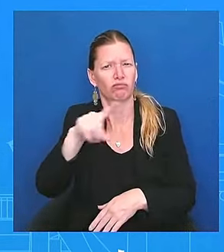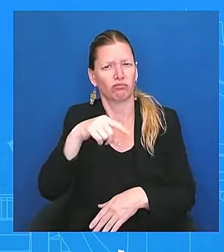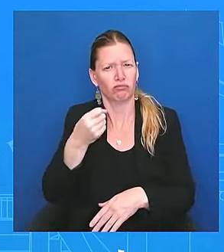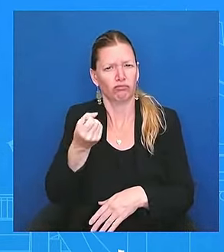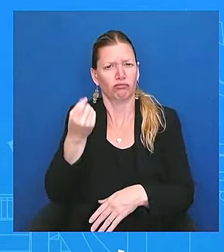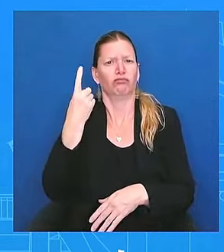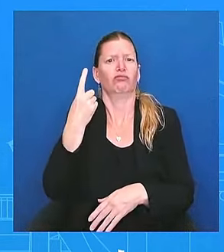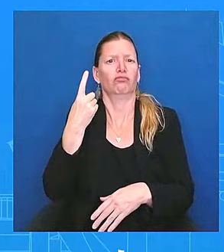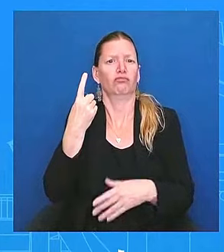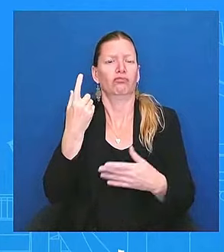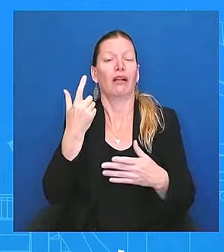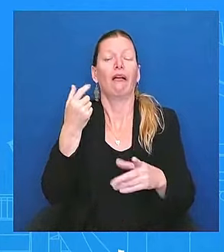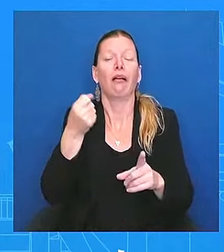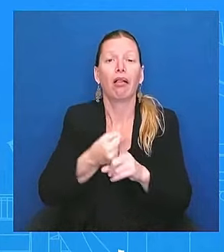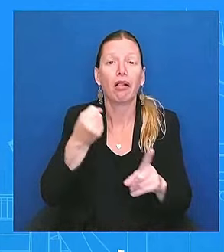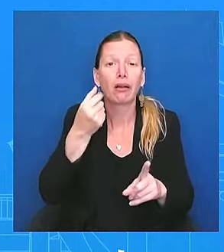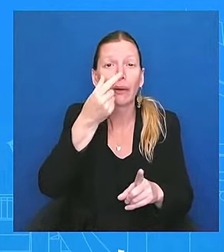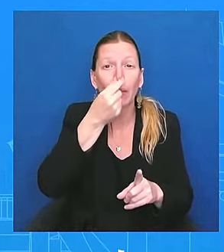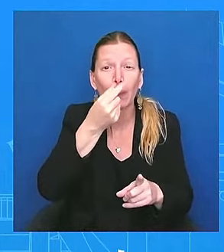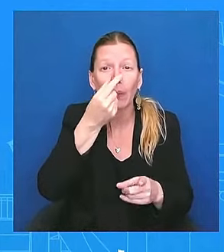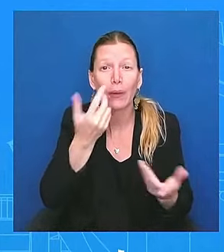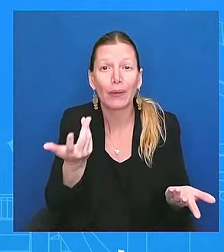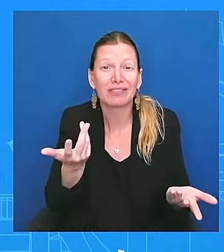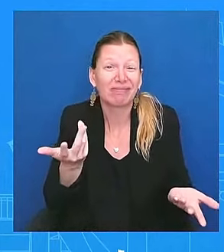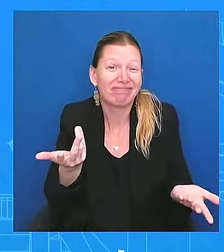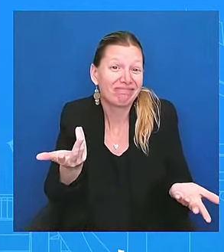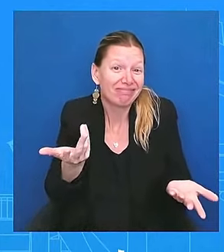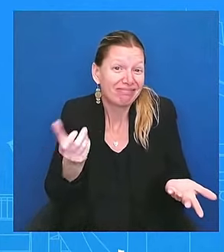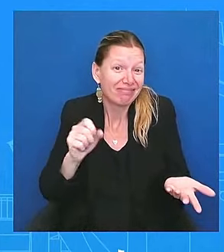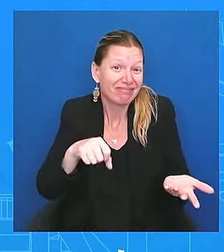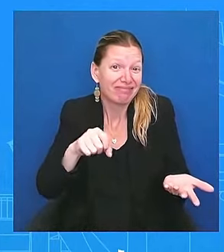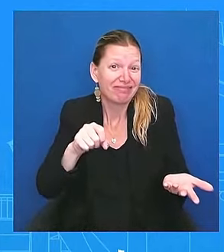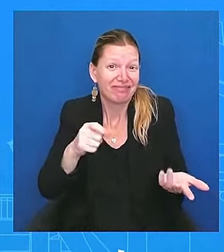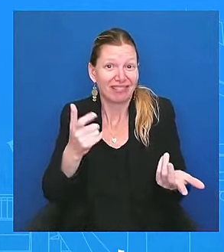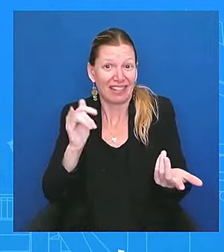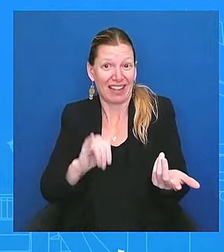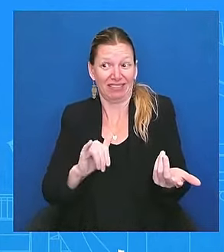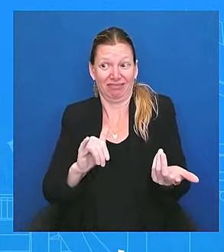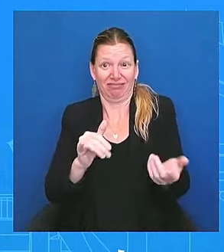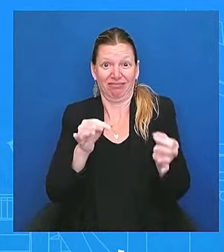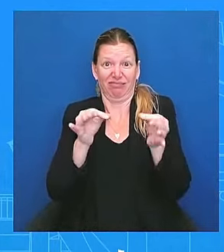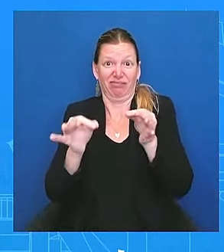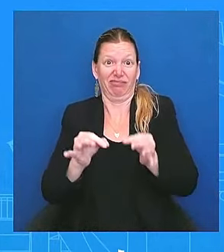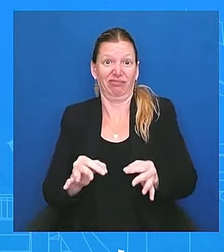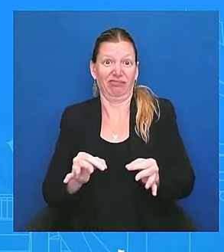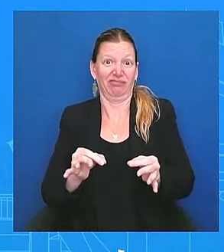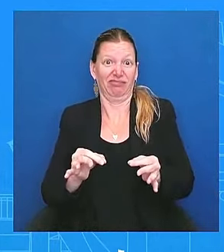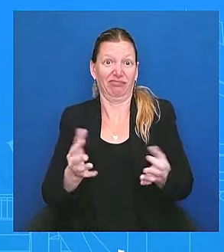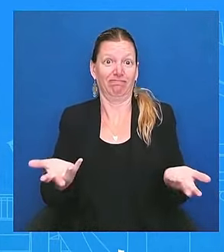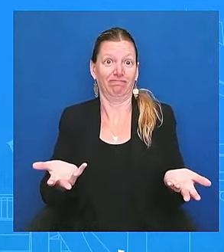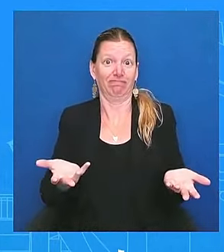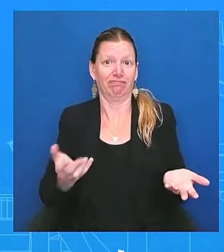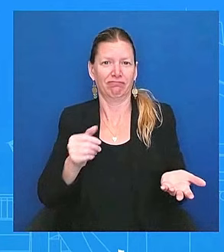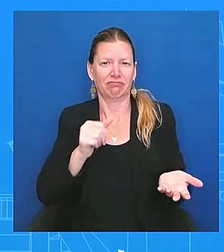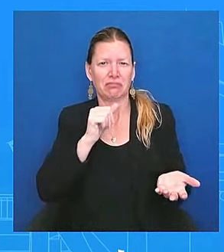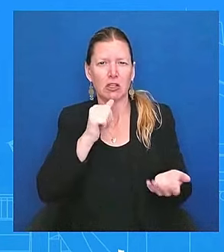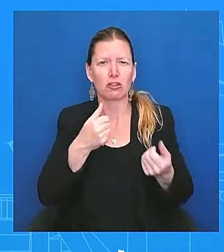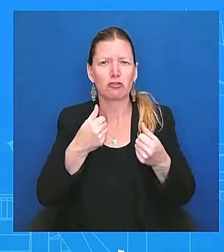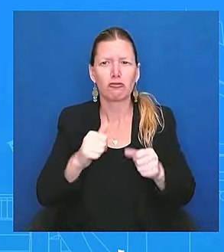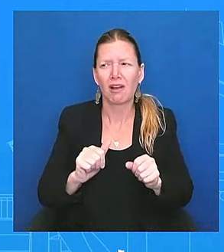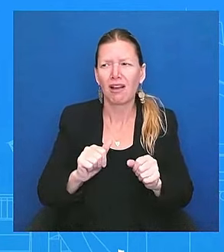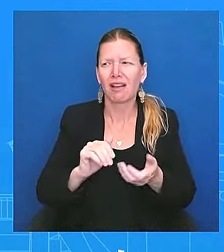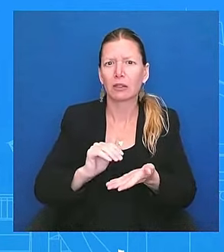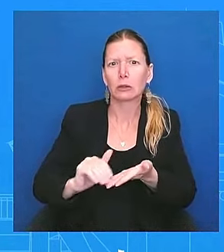I don't think it is an addition. I don't think it's, we, we certainly don't want to explain this away. Uh, but you all asked me for an